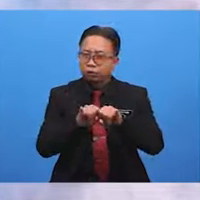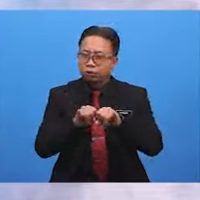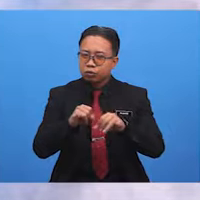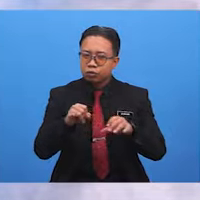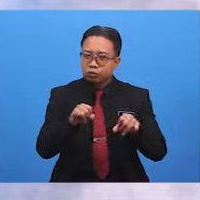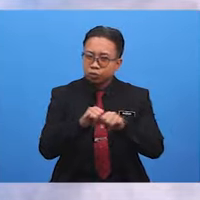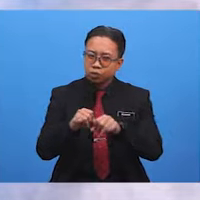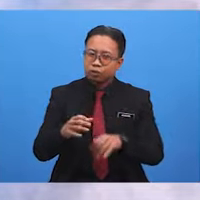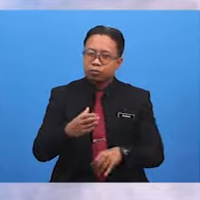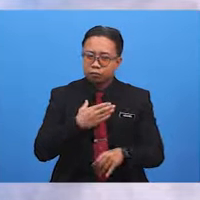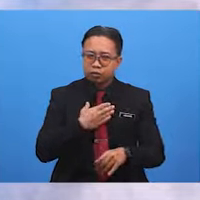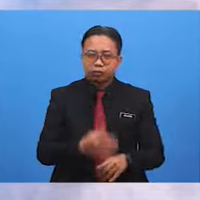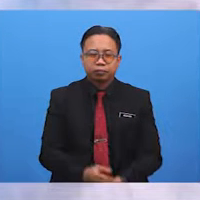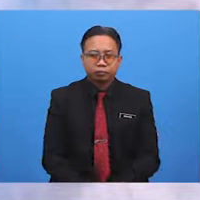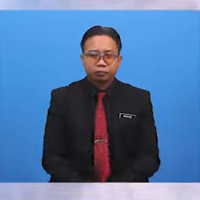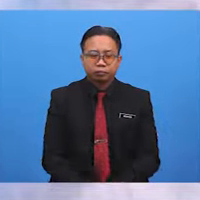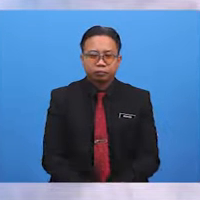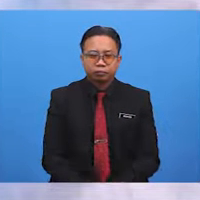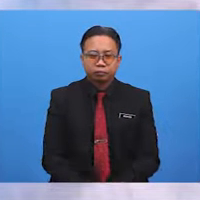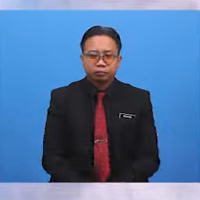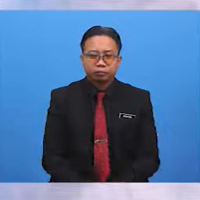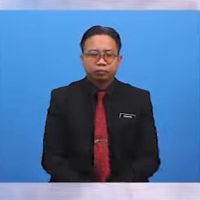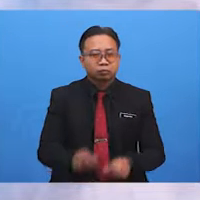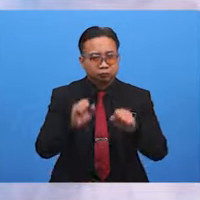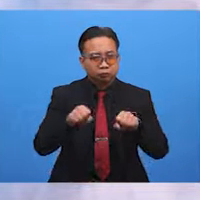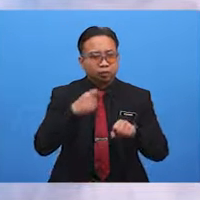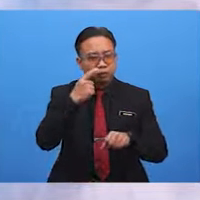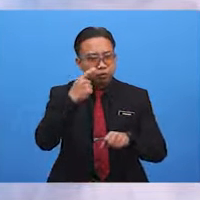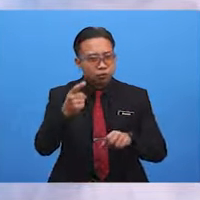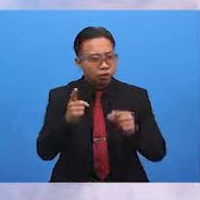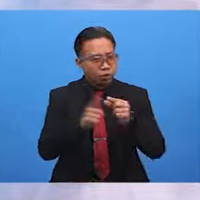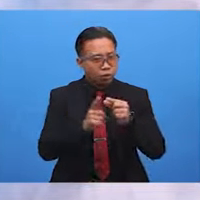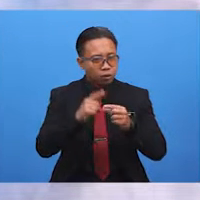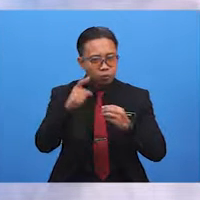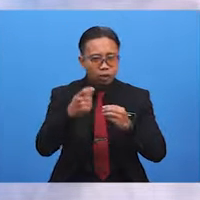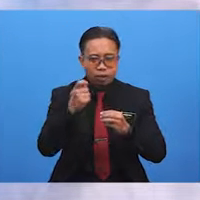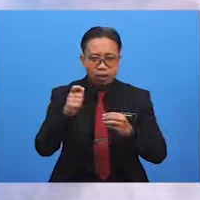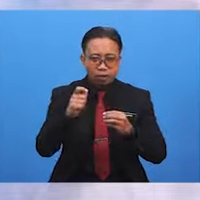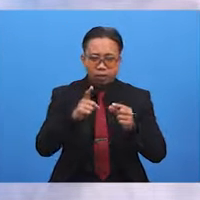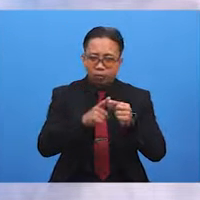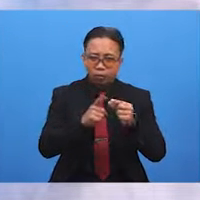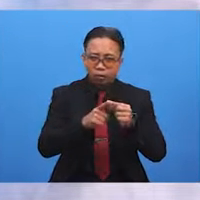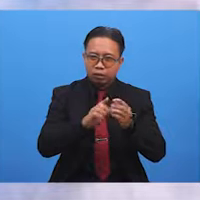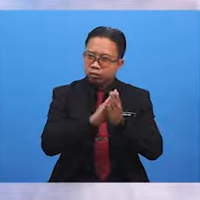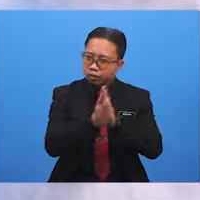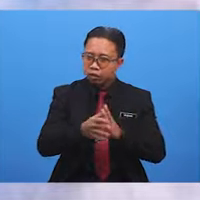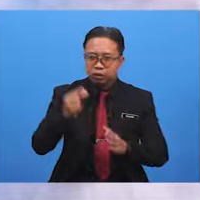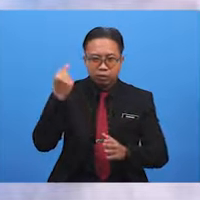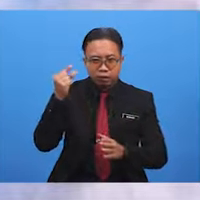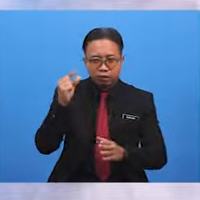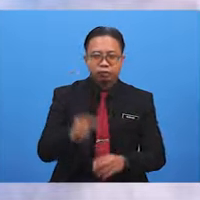Let's say these words together. You can say the words when the words turn green.